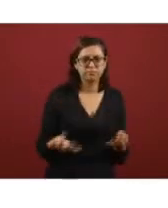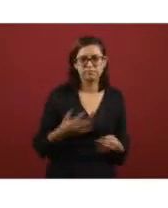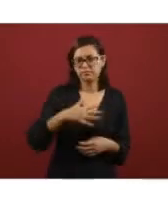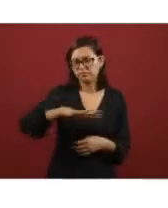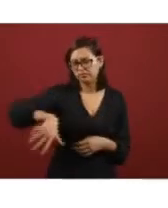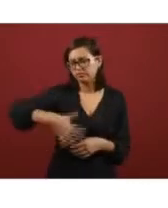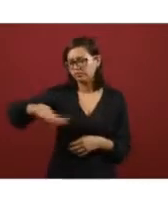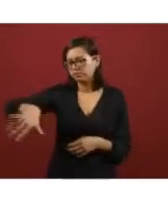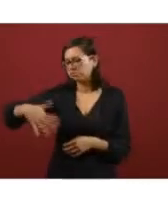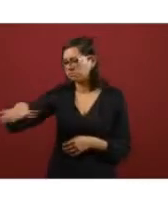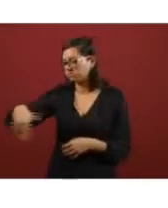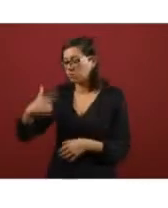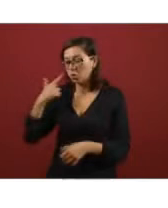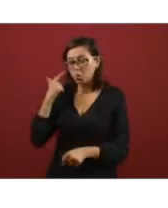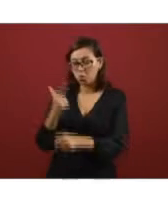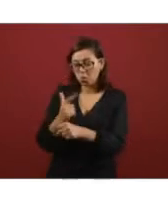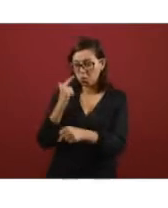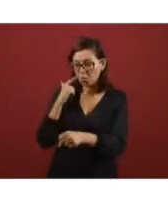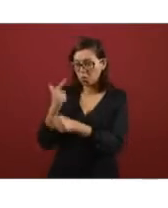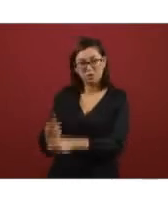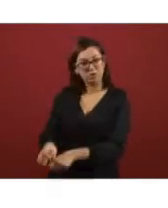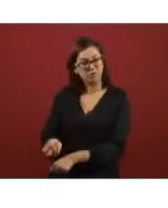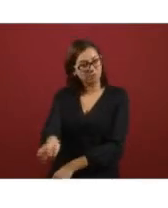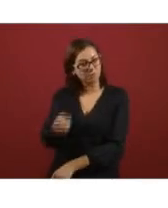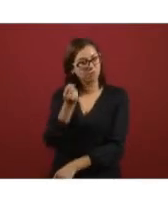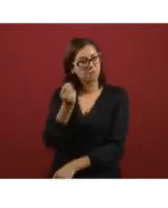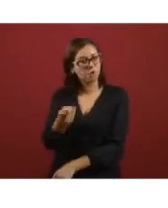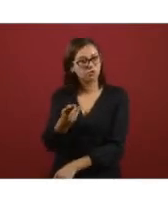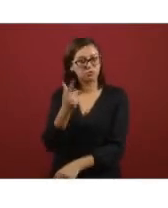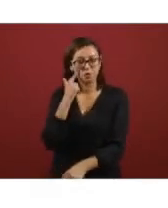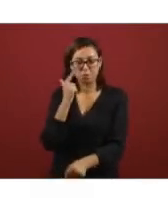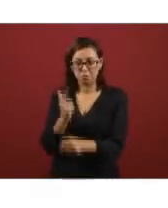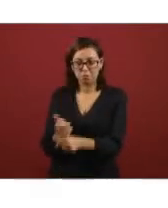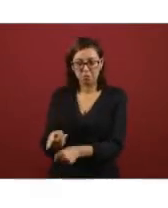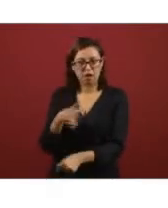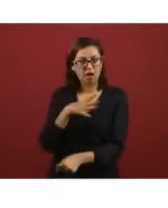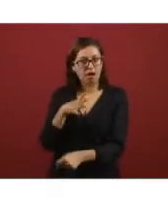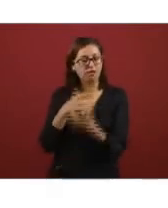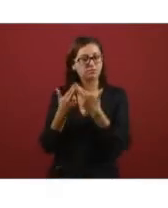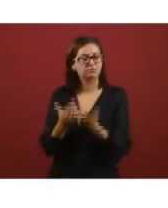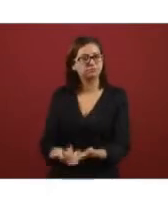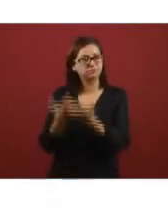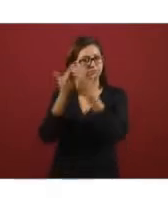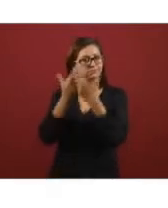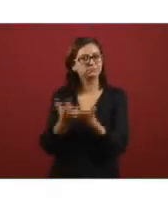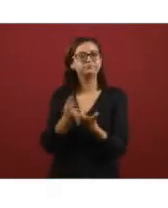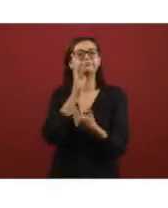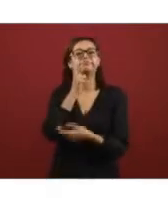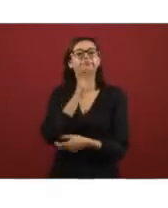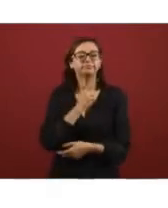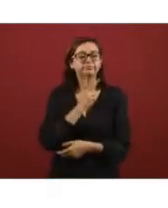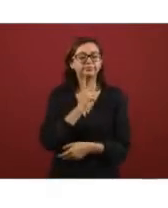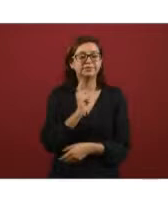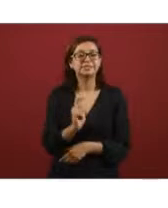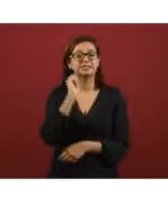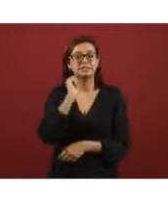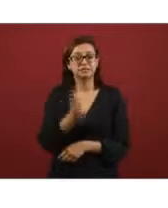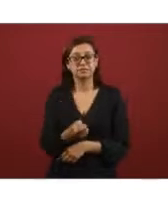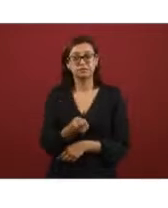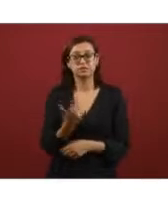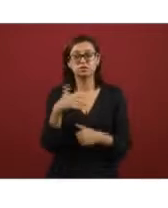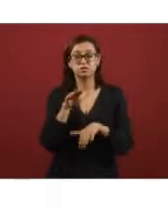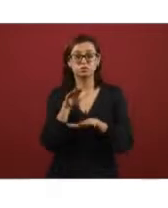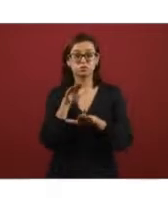exploration and we've been fortunate and we've had good discoveries to such an